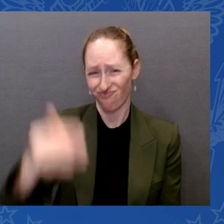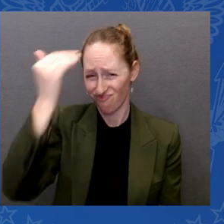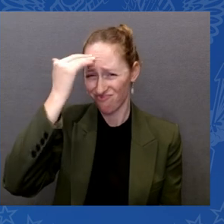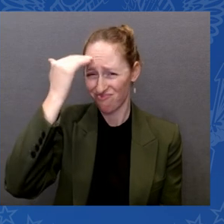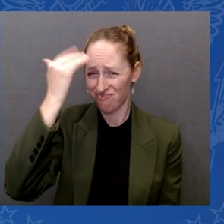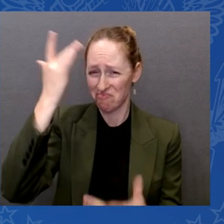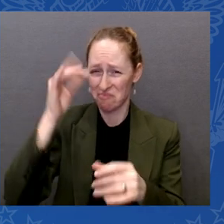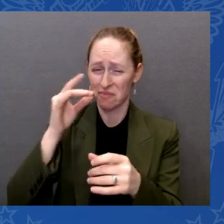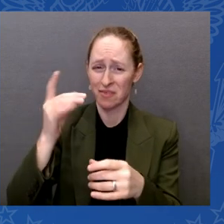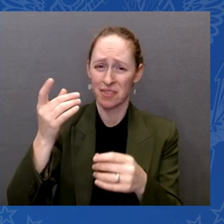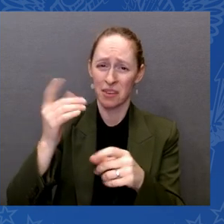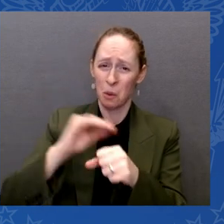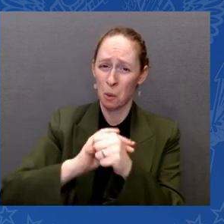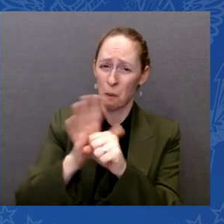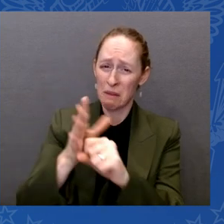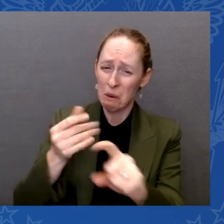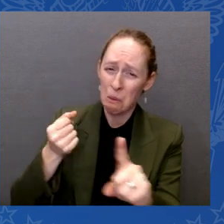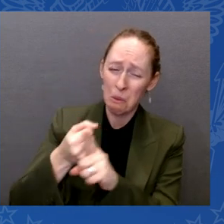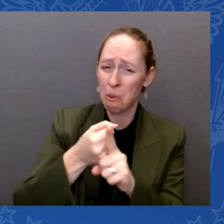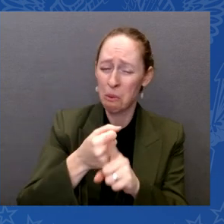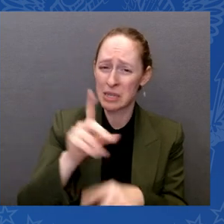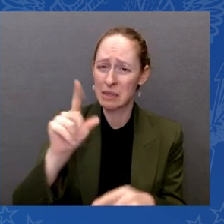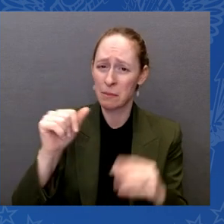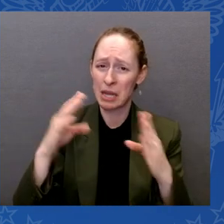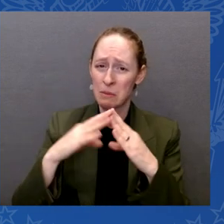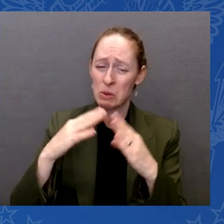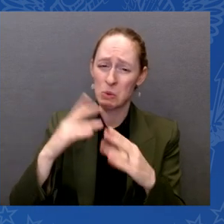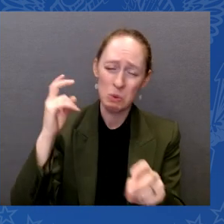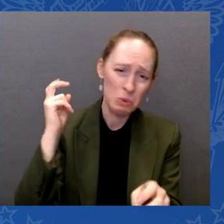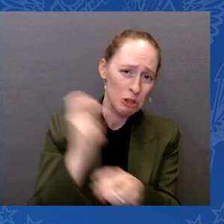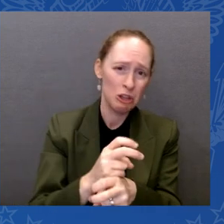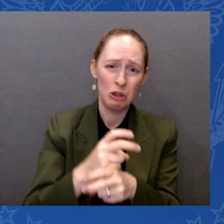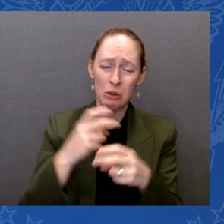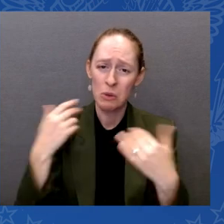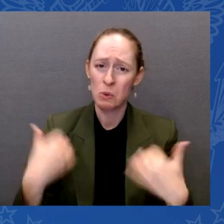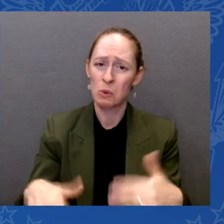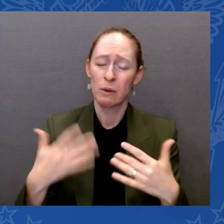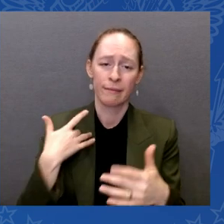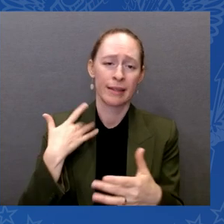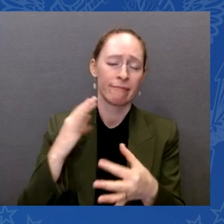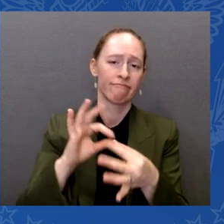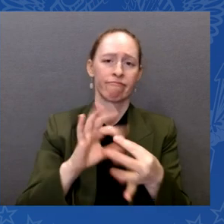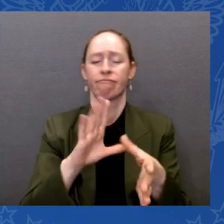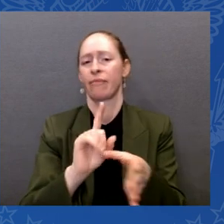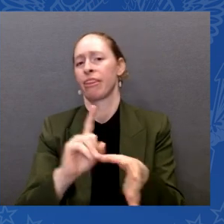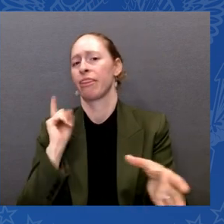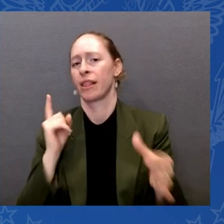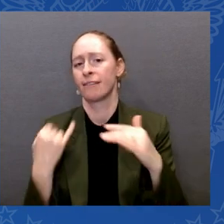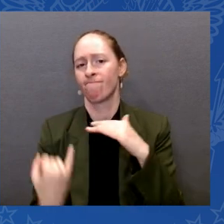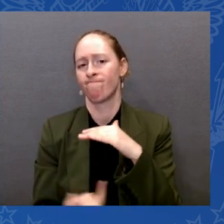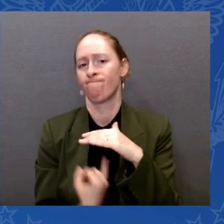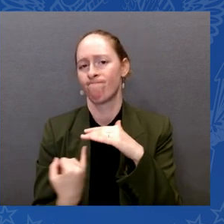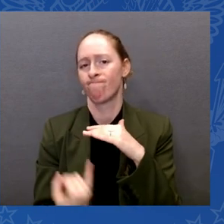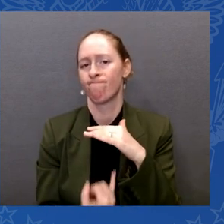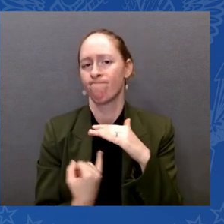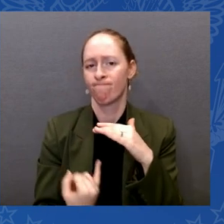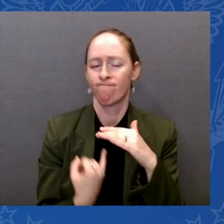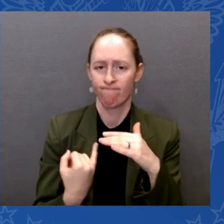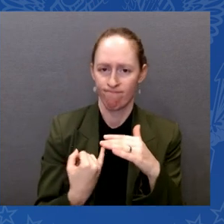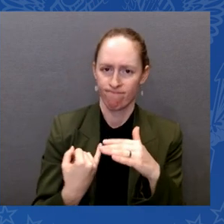separation, the toll on the mental and physical health of all people, of the community, the loss of life.